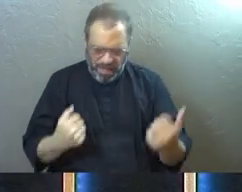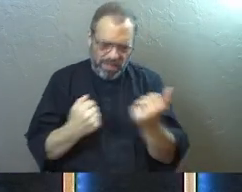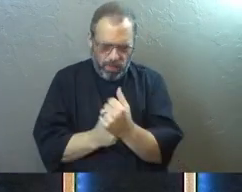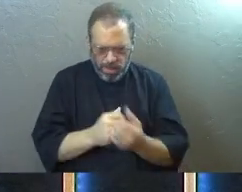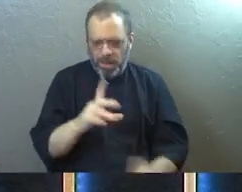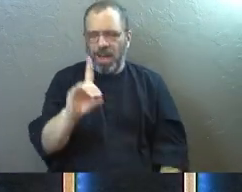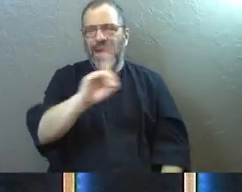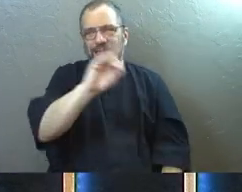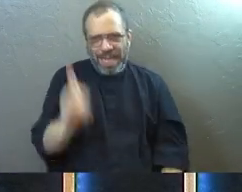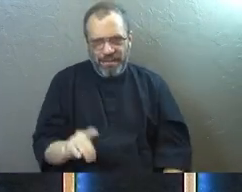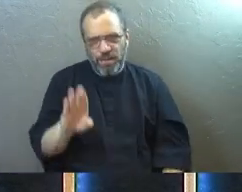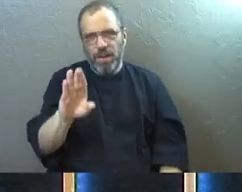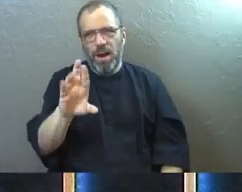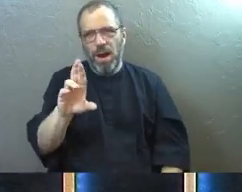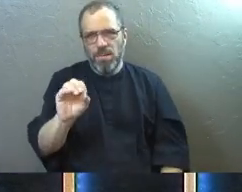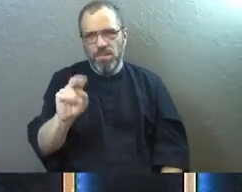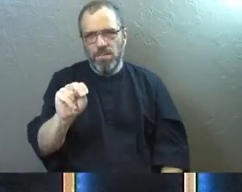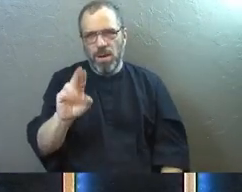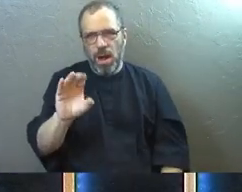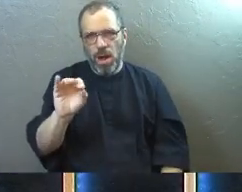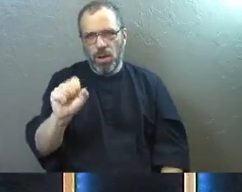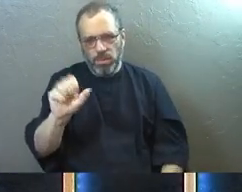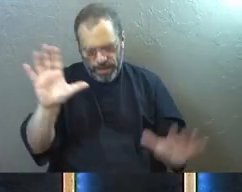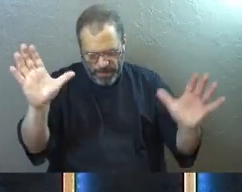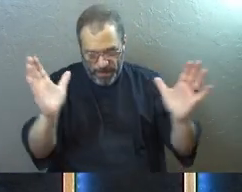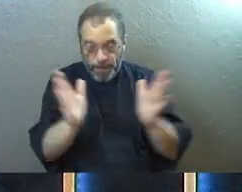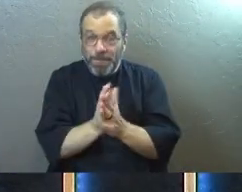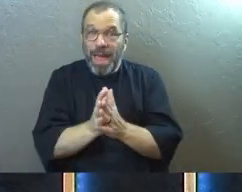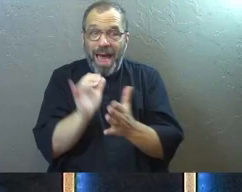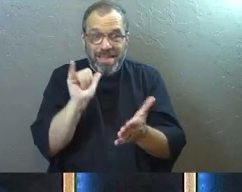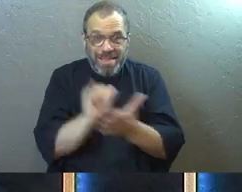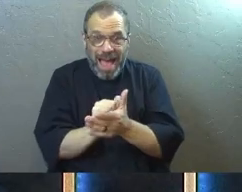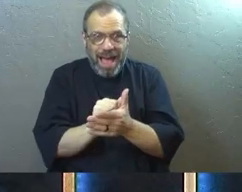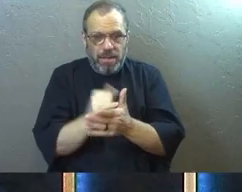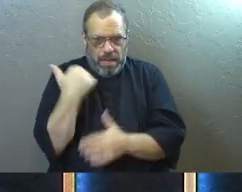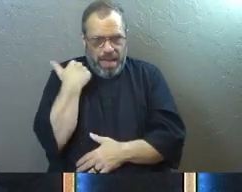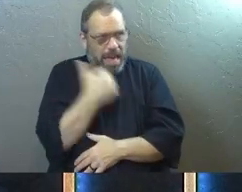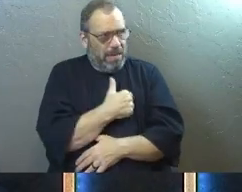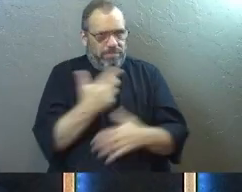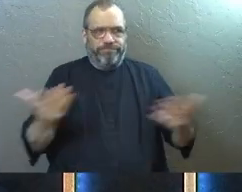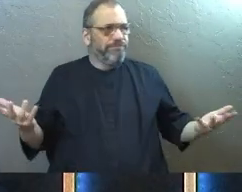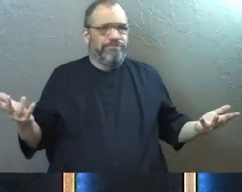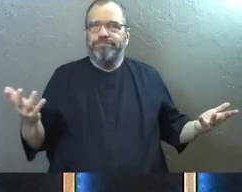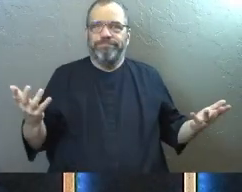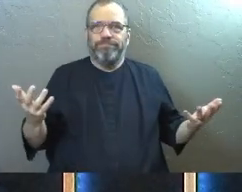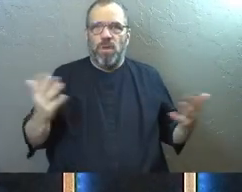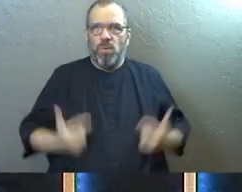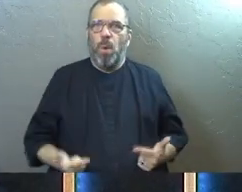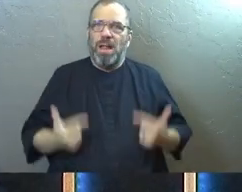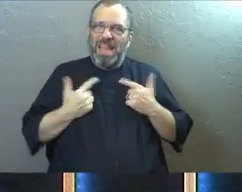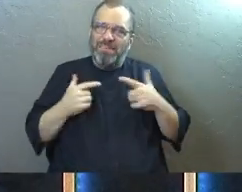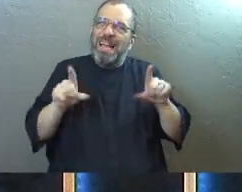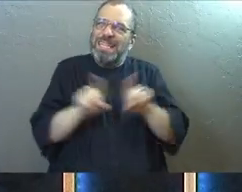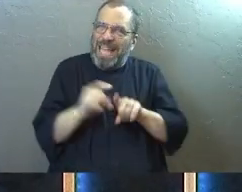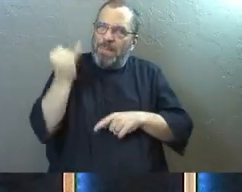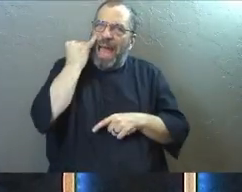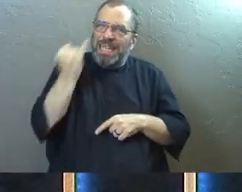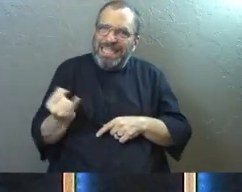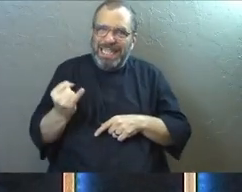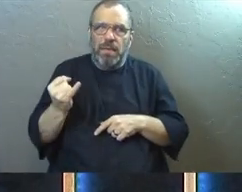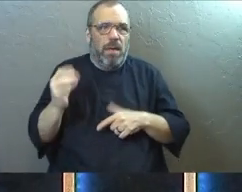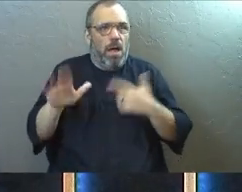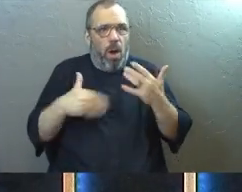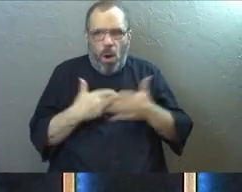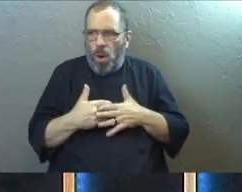Broncos fan. And that on a large scale is what happens to all of us throughout our life. That there are